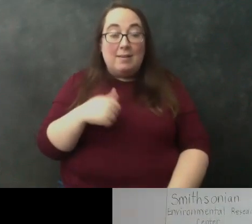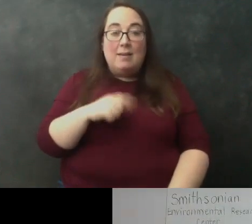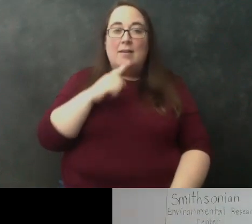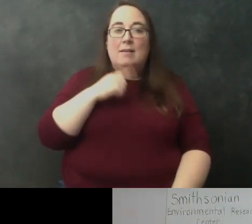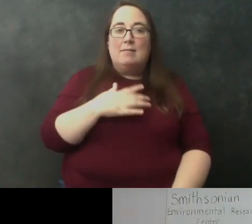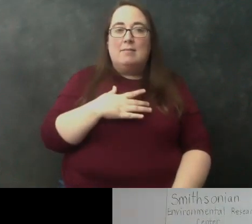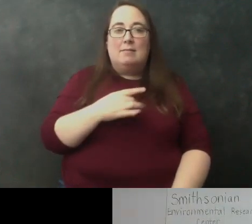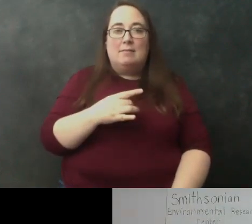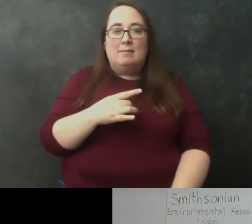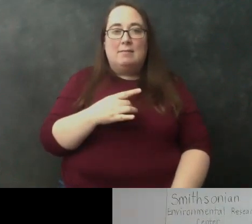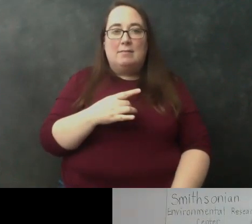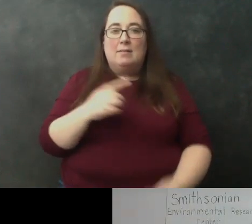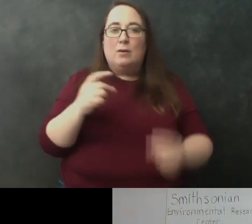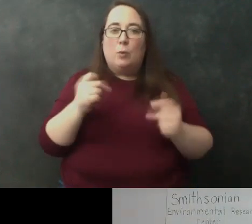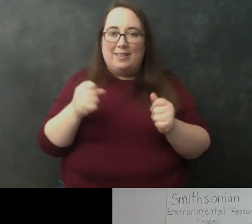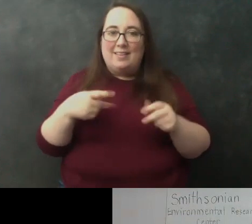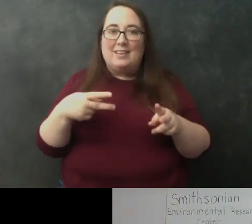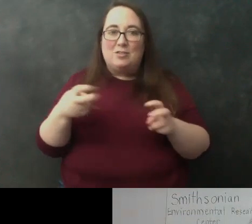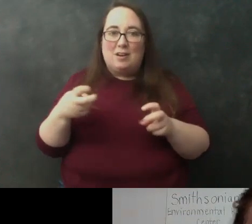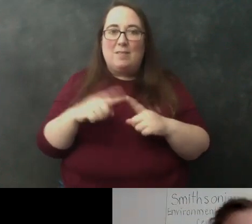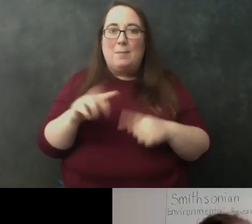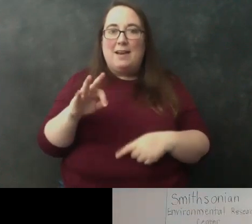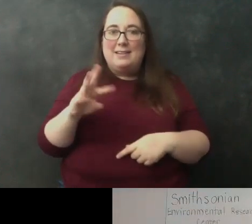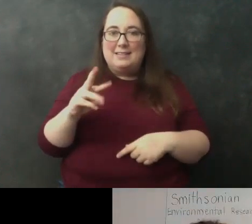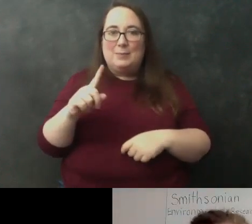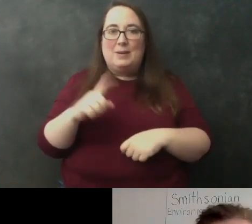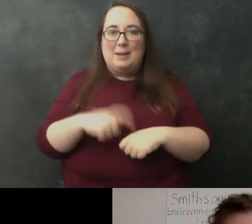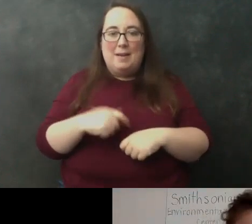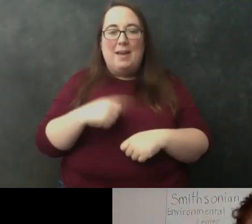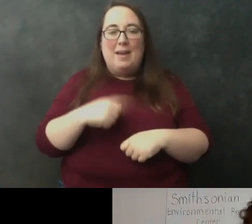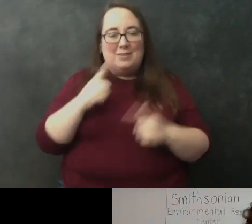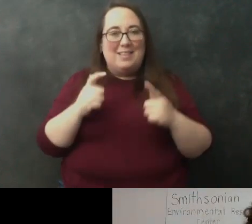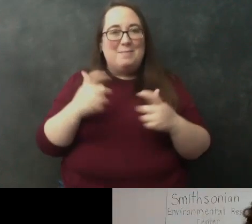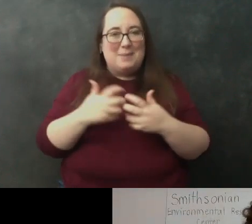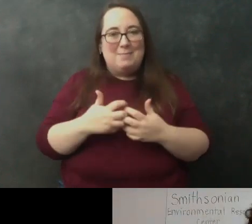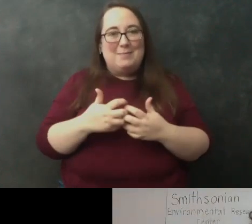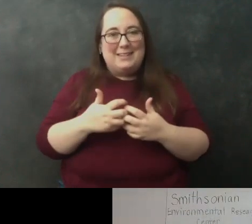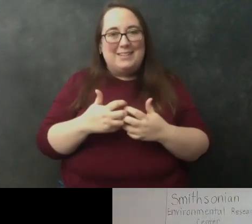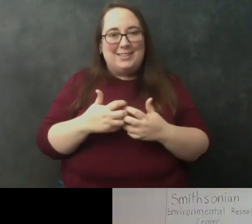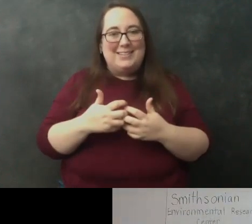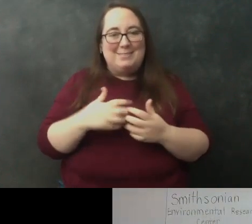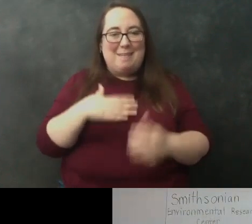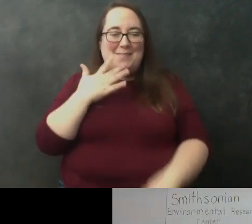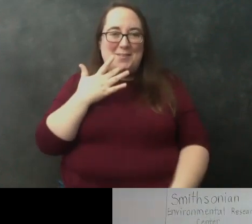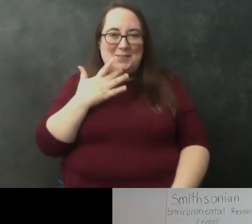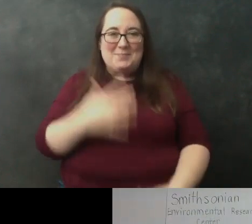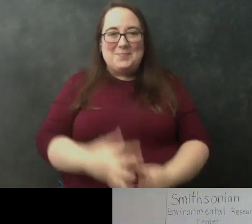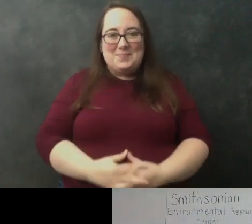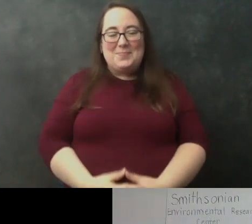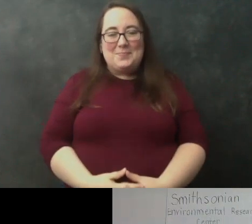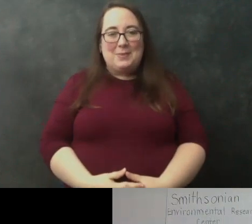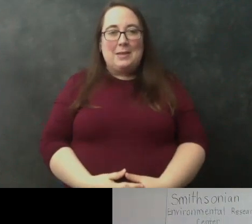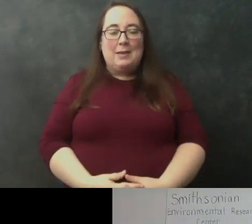quickly extracting from 96 samples at a time so i gotta say the big machine is probably my favorite we generally